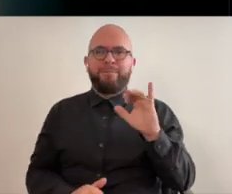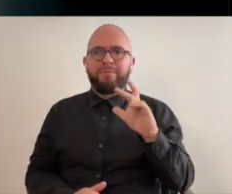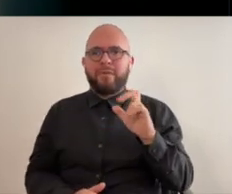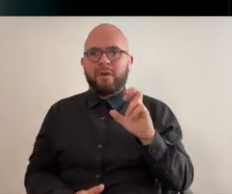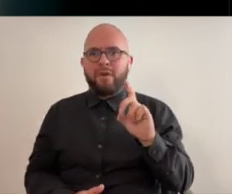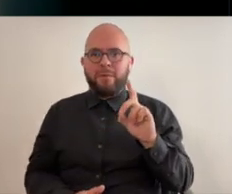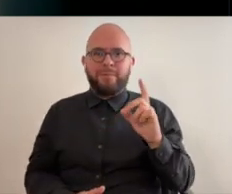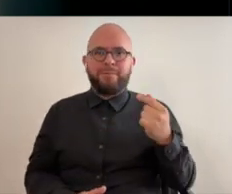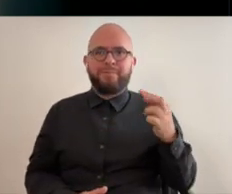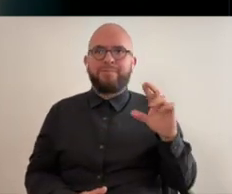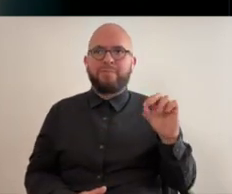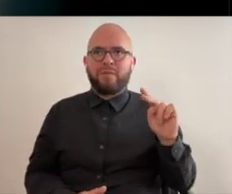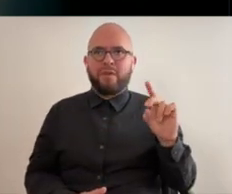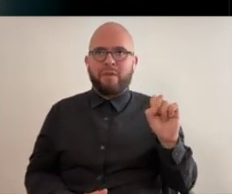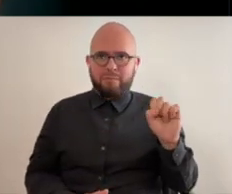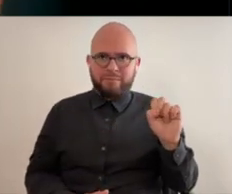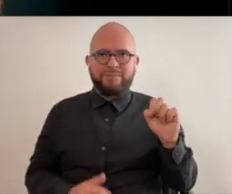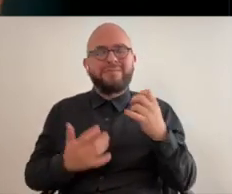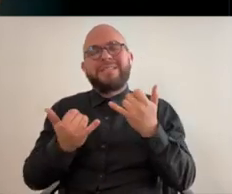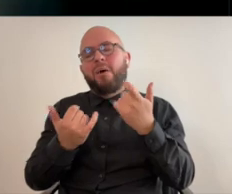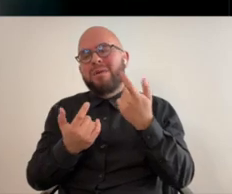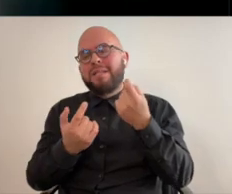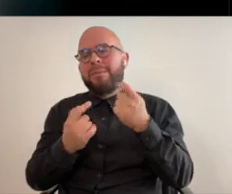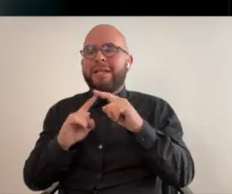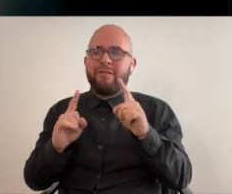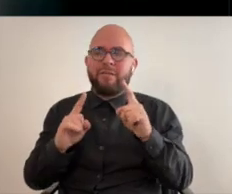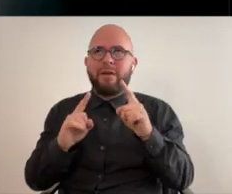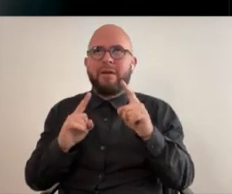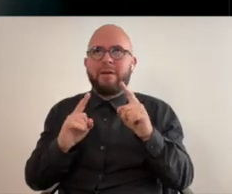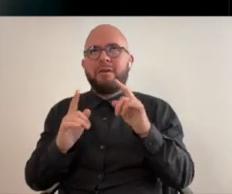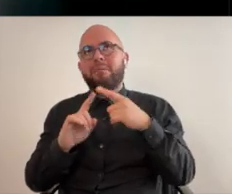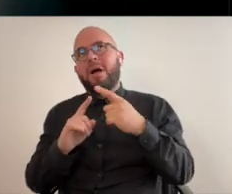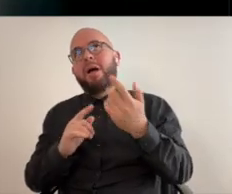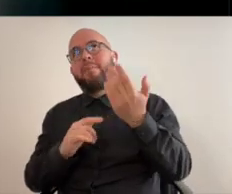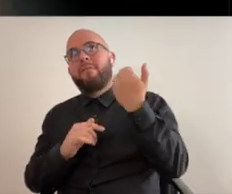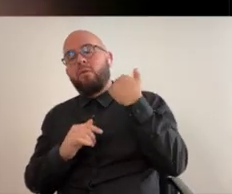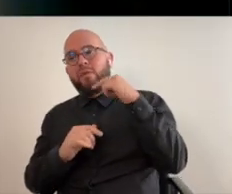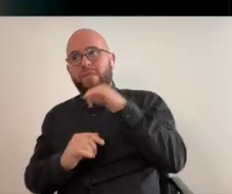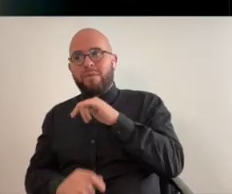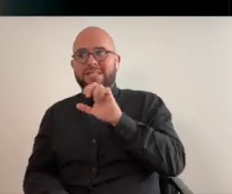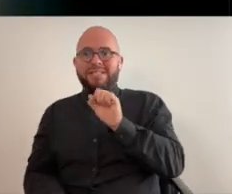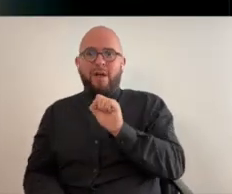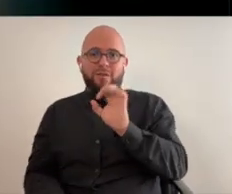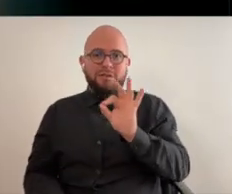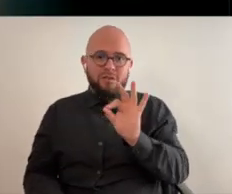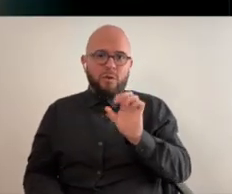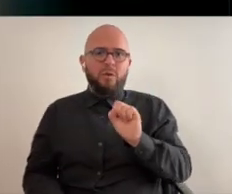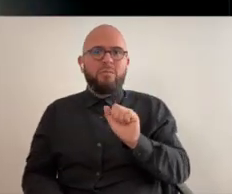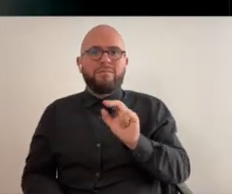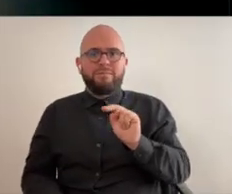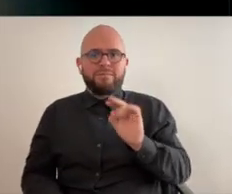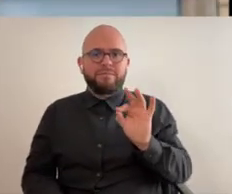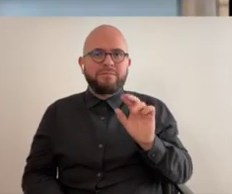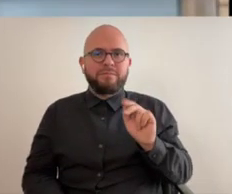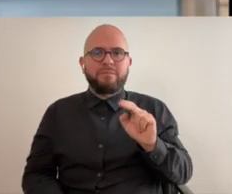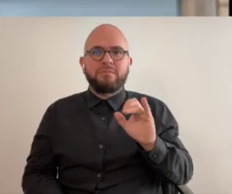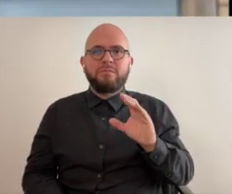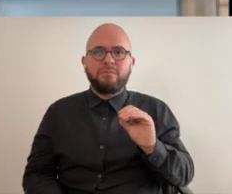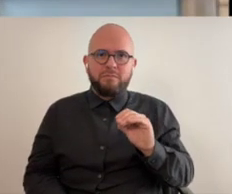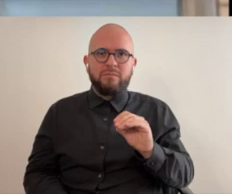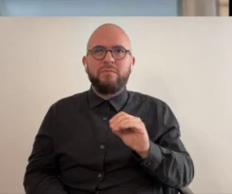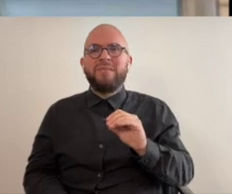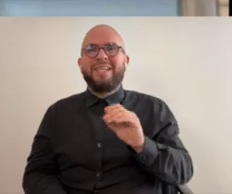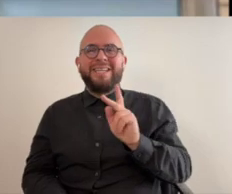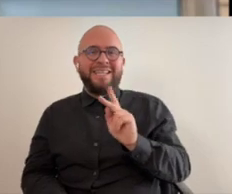art show at wicked ground which it was and is now slightly different but was a san